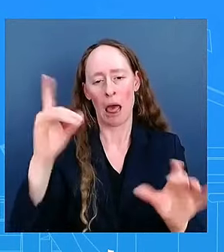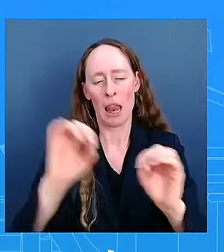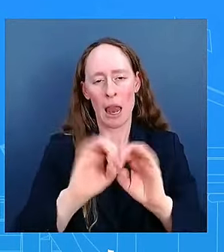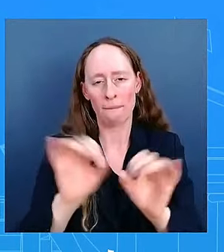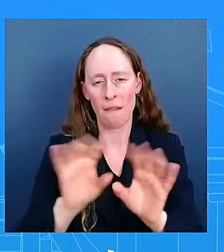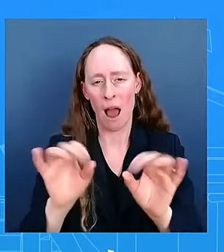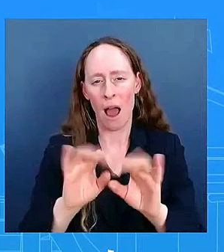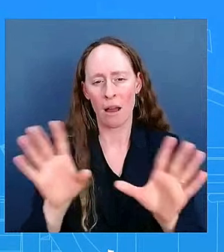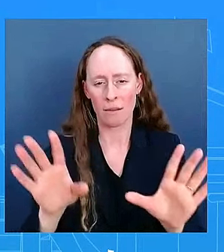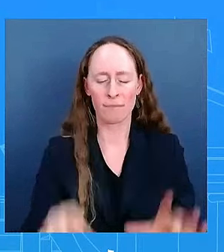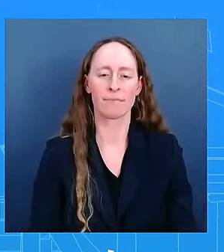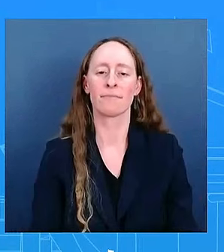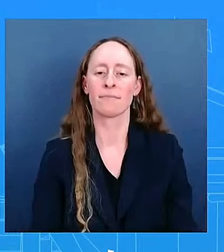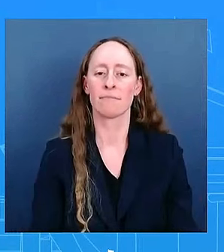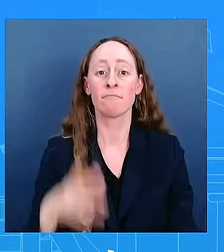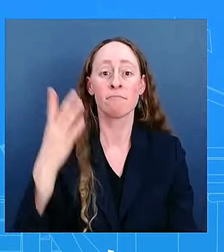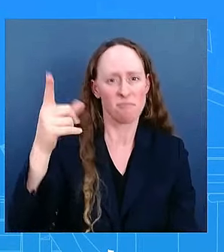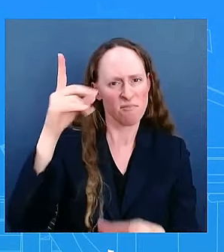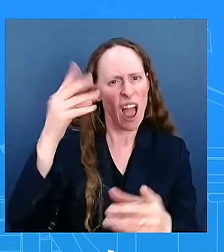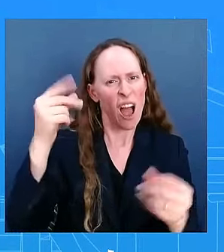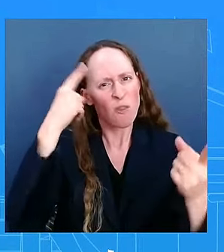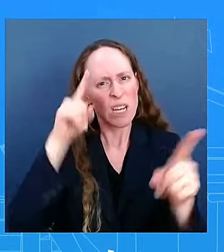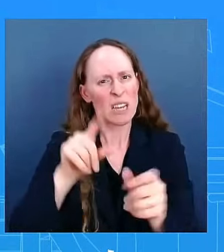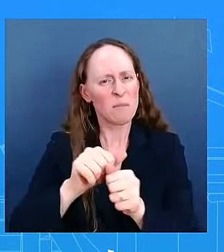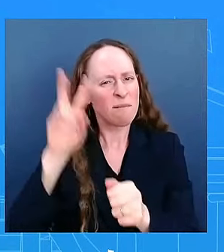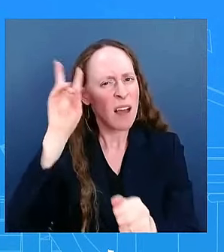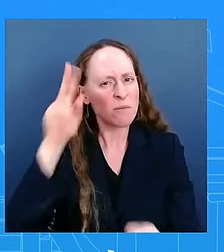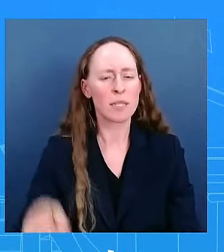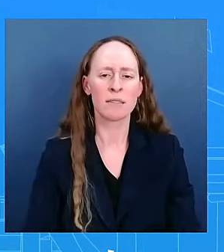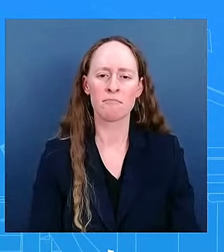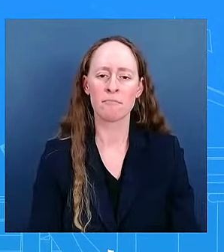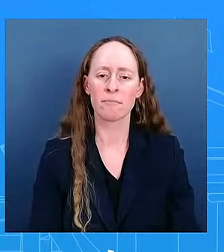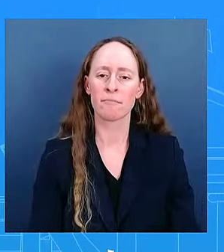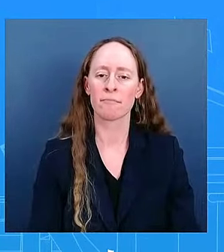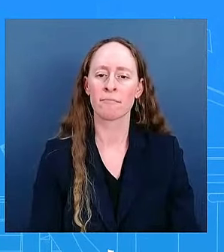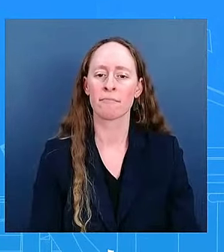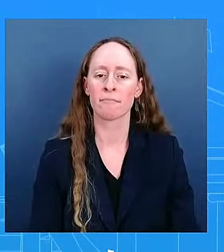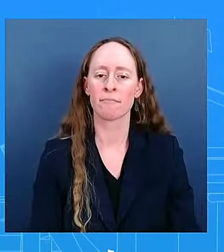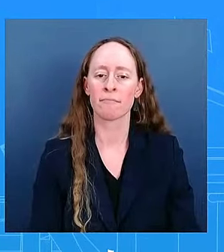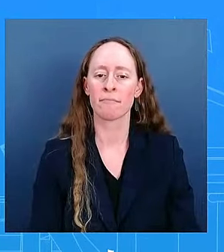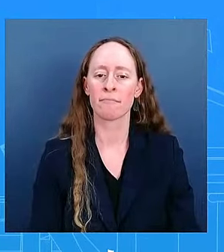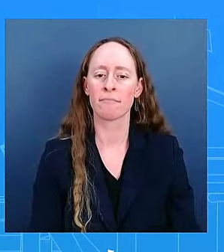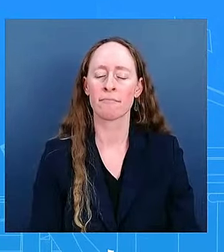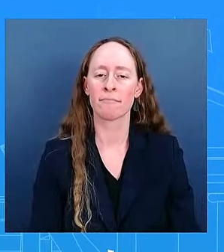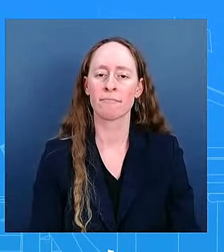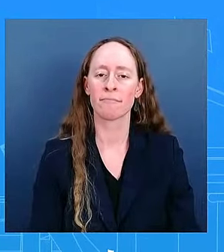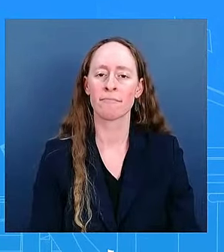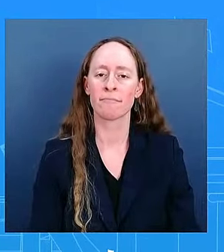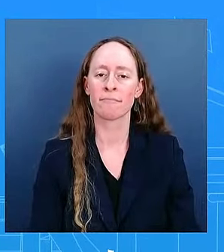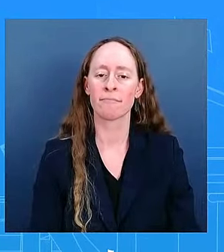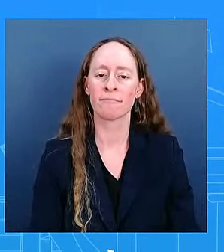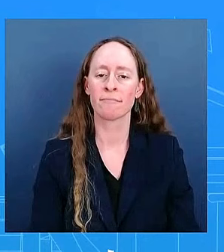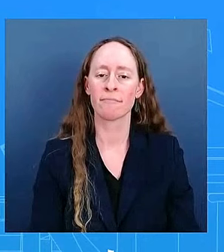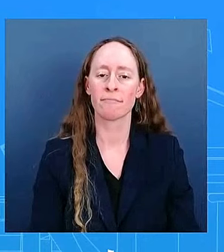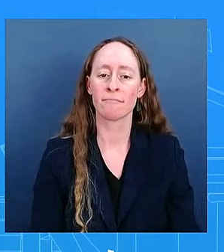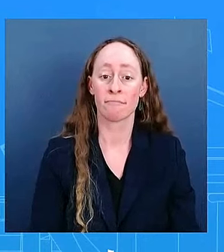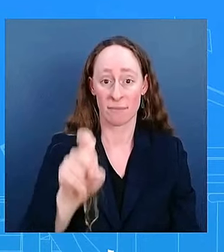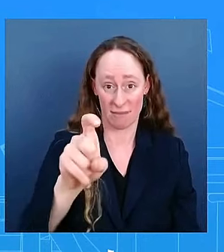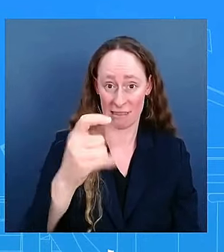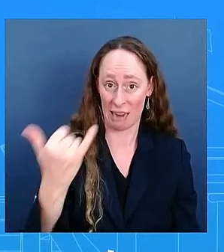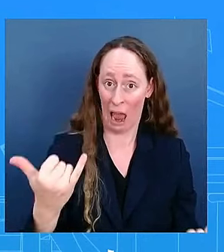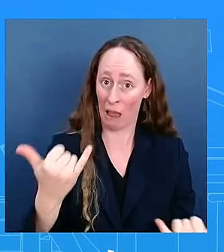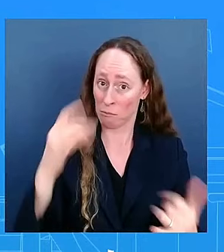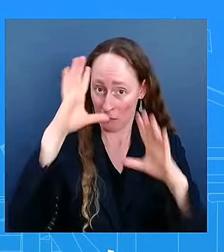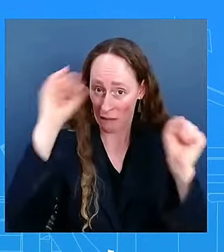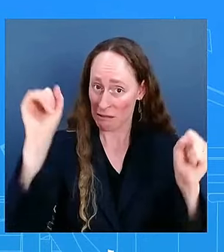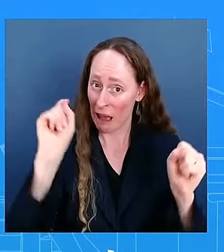this just a little bit about the President agreeing with the Vice President, but will the President be a little bit more careful in his upcoming events? I know you can't speak to the